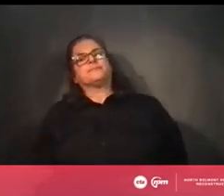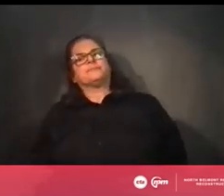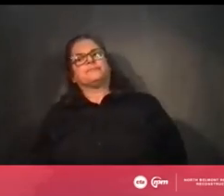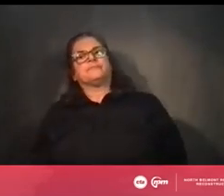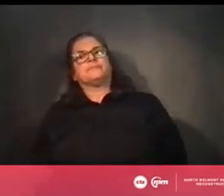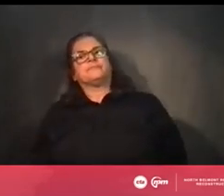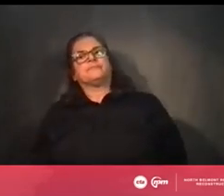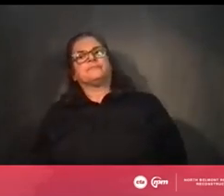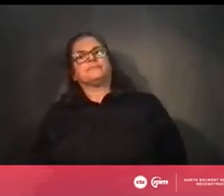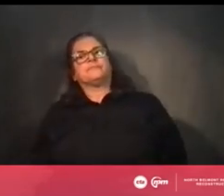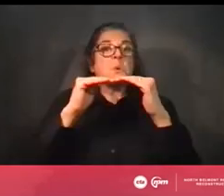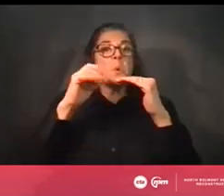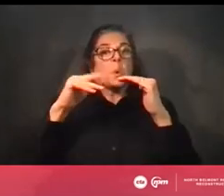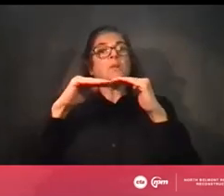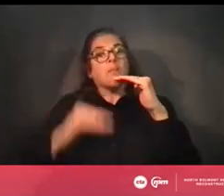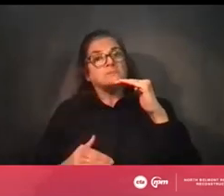Okay, thank you, Chris.